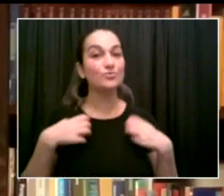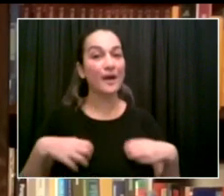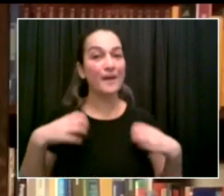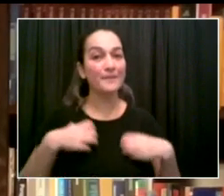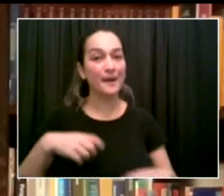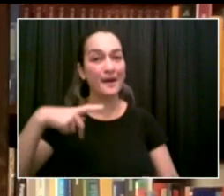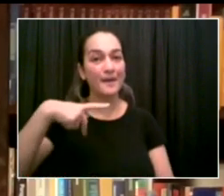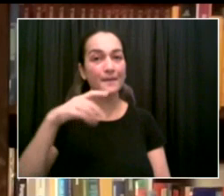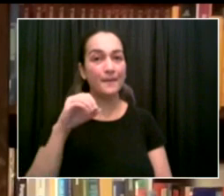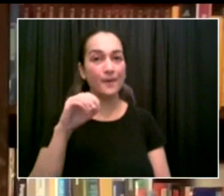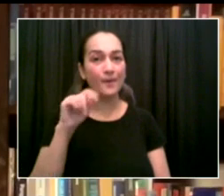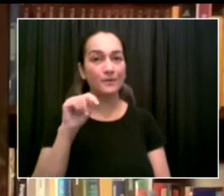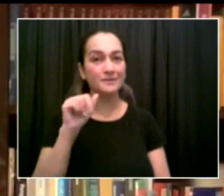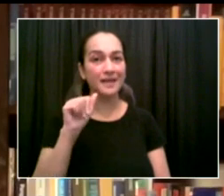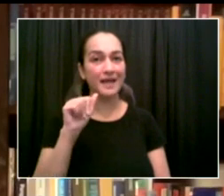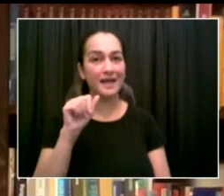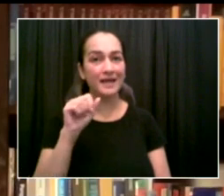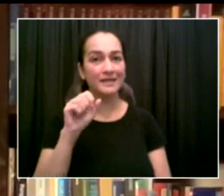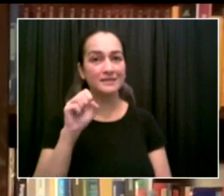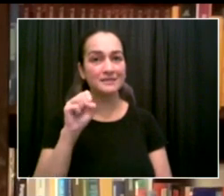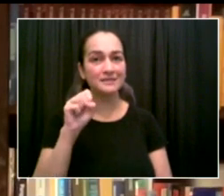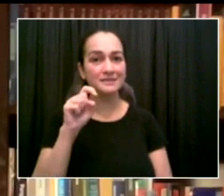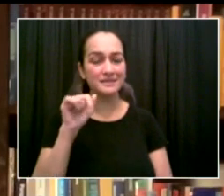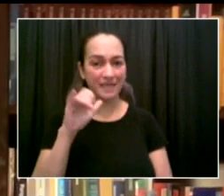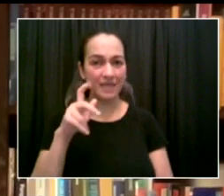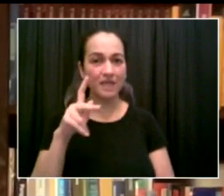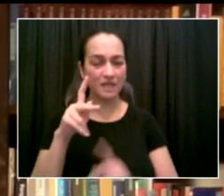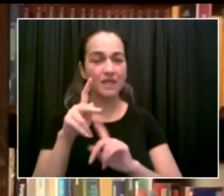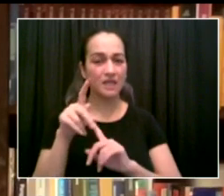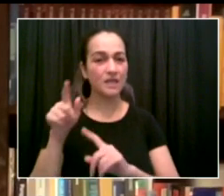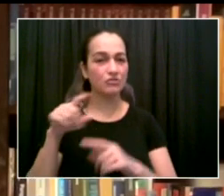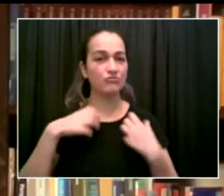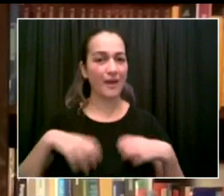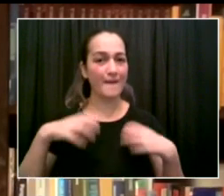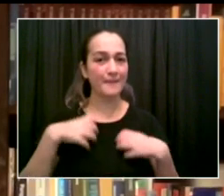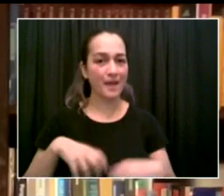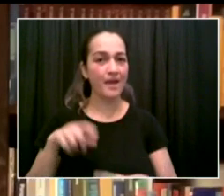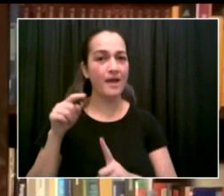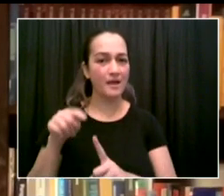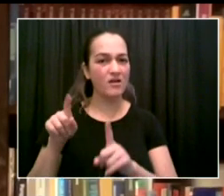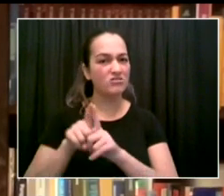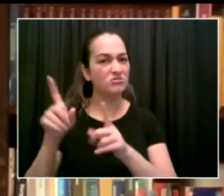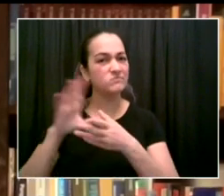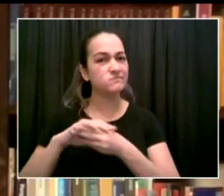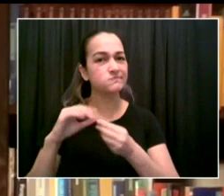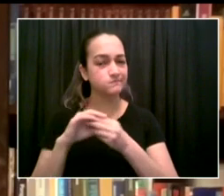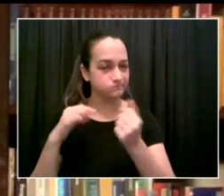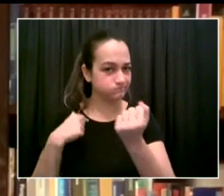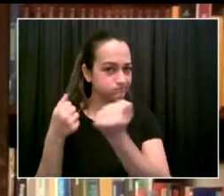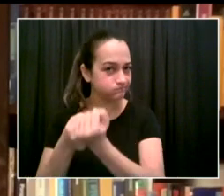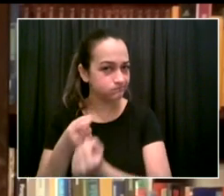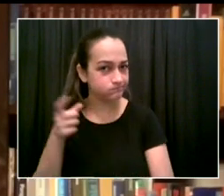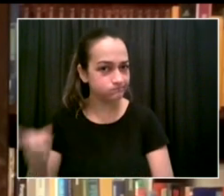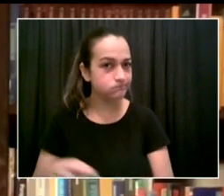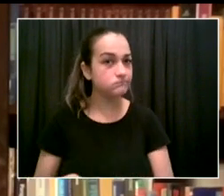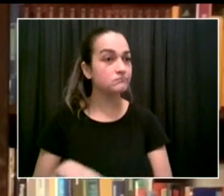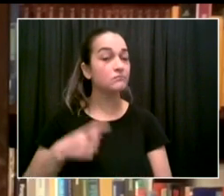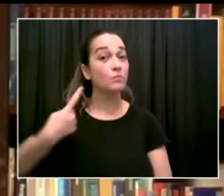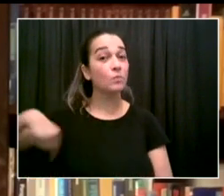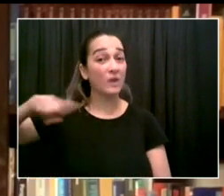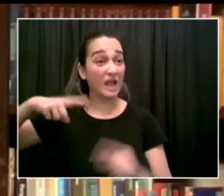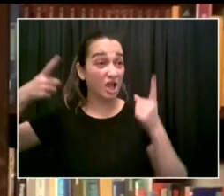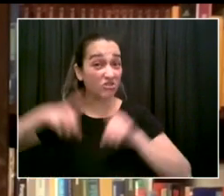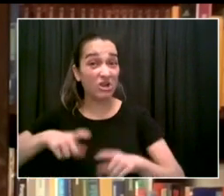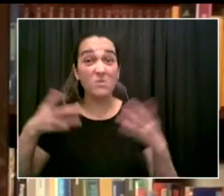demonstrated great leadership on behalf of the city and its citizens. You know, our faith traditions teach us the